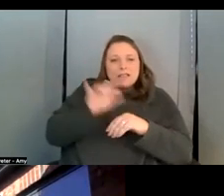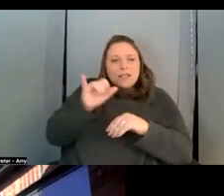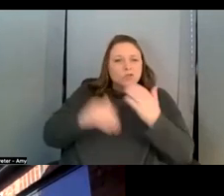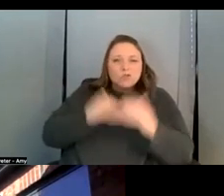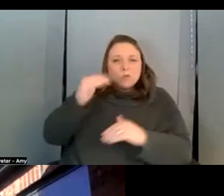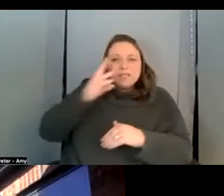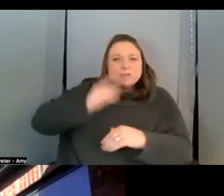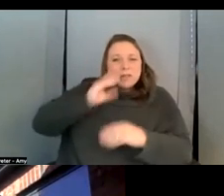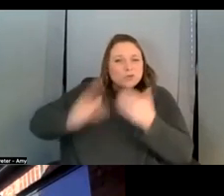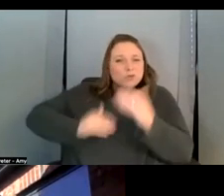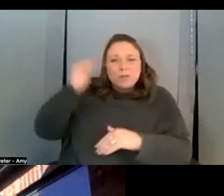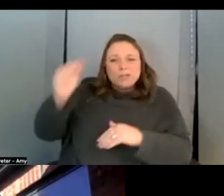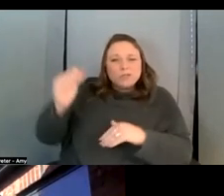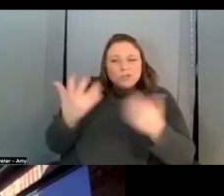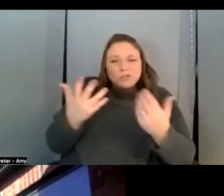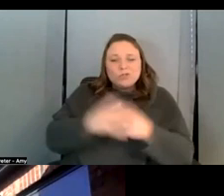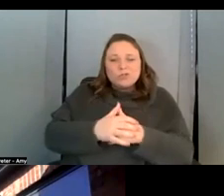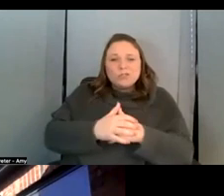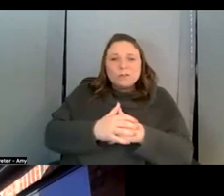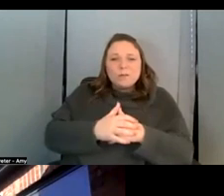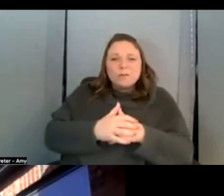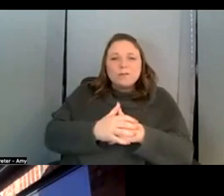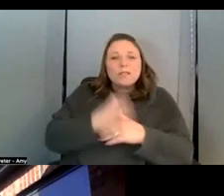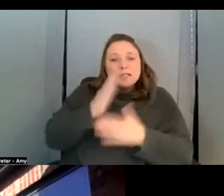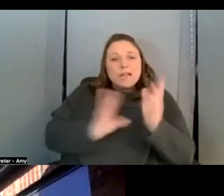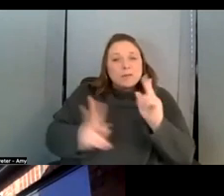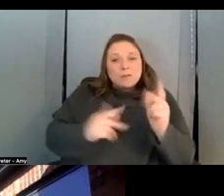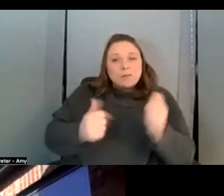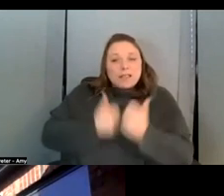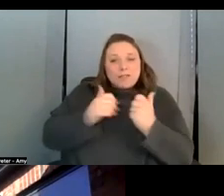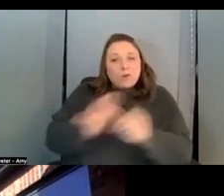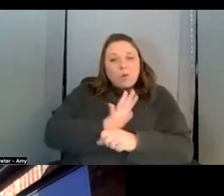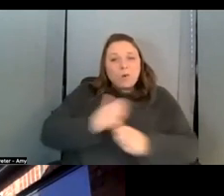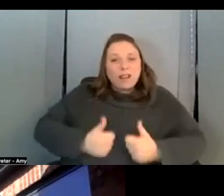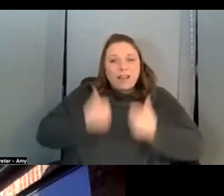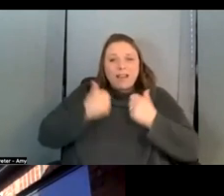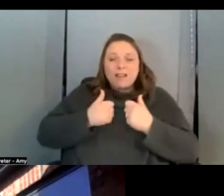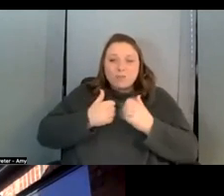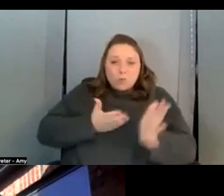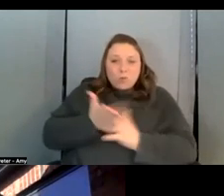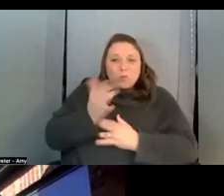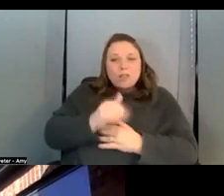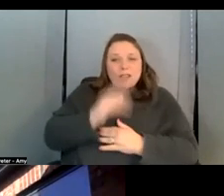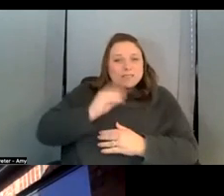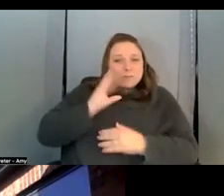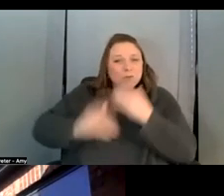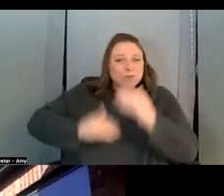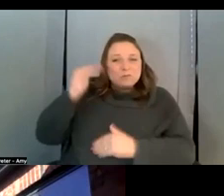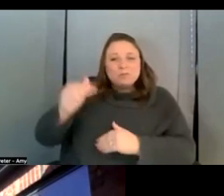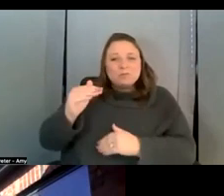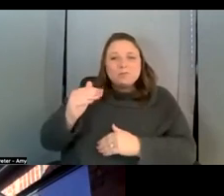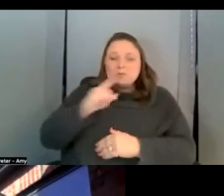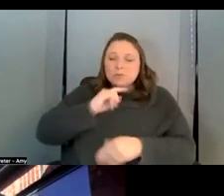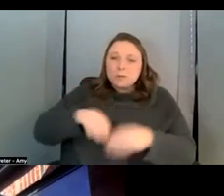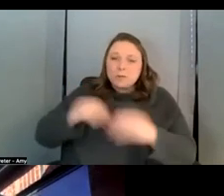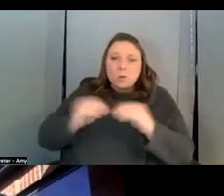um you know and there there are people who live their entire lives with experience overload and and it's very difficult for them